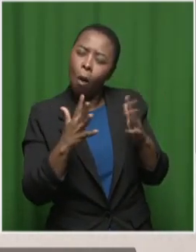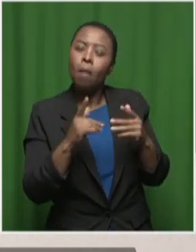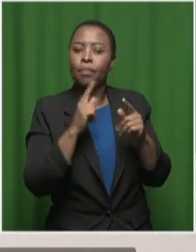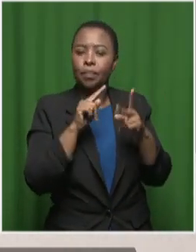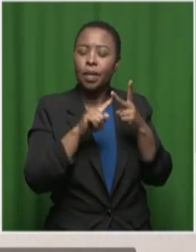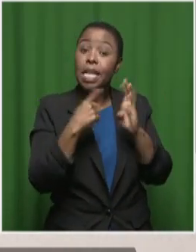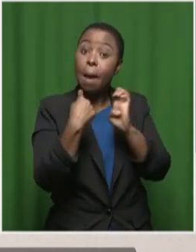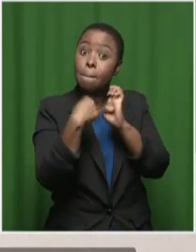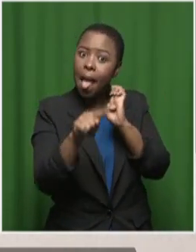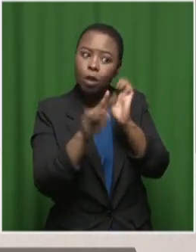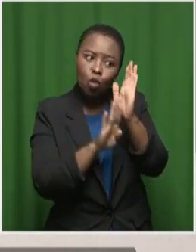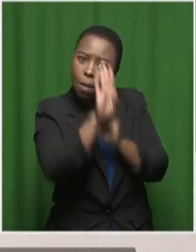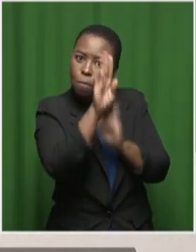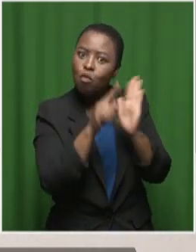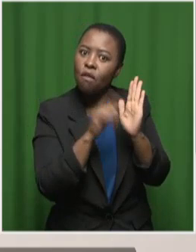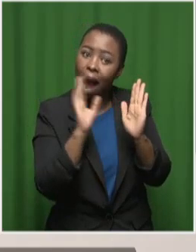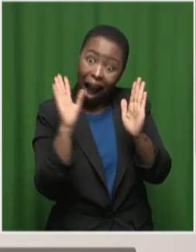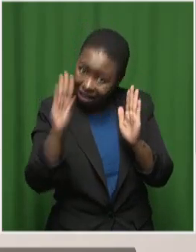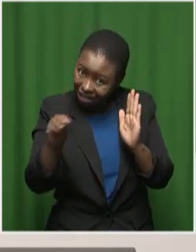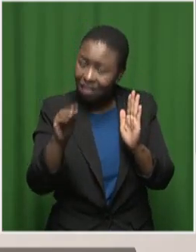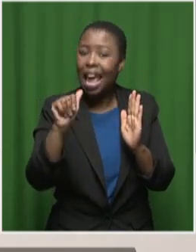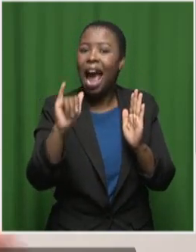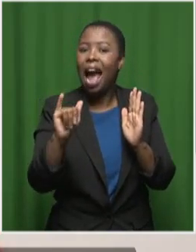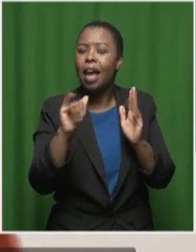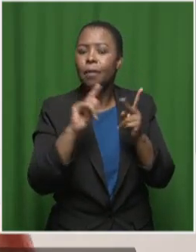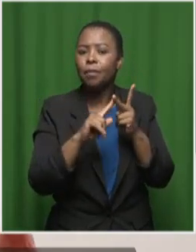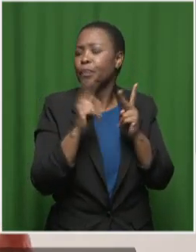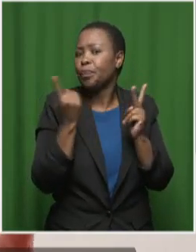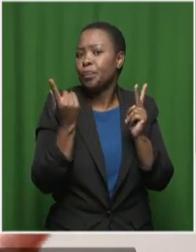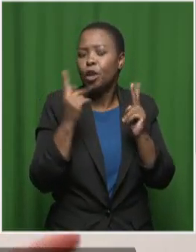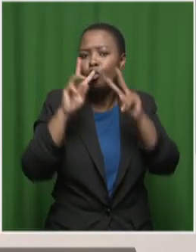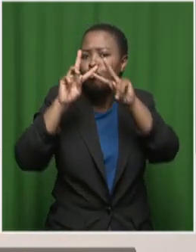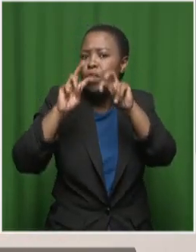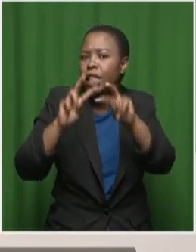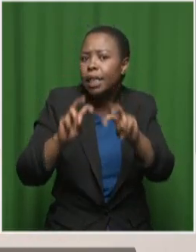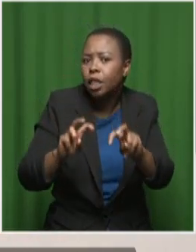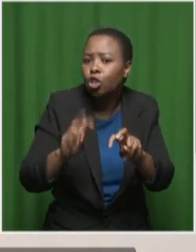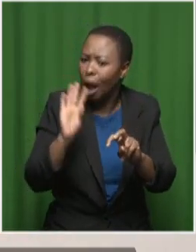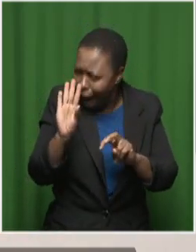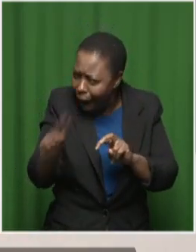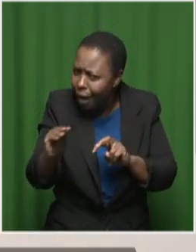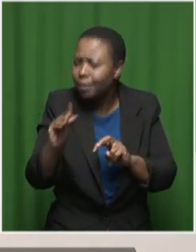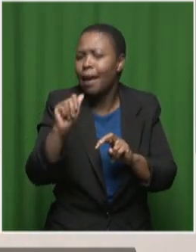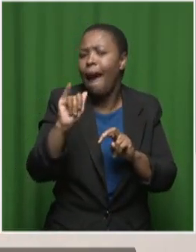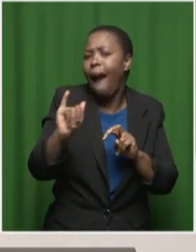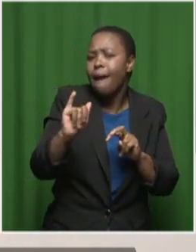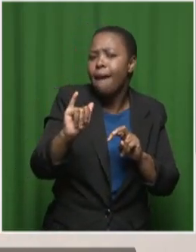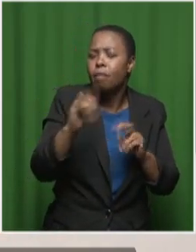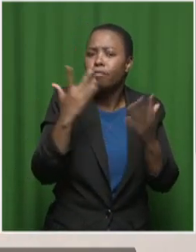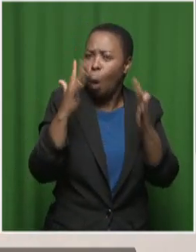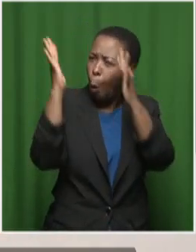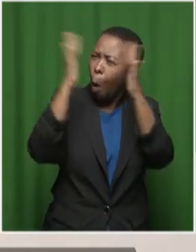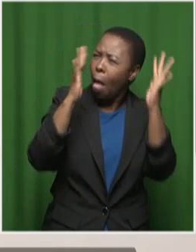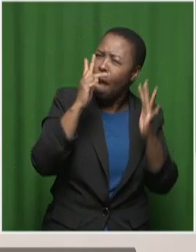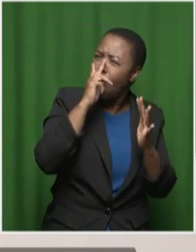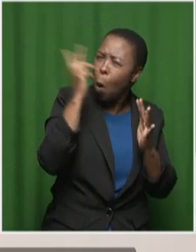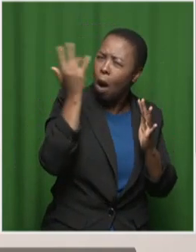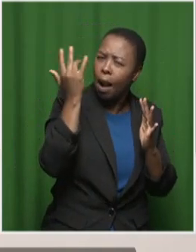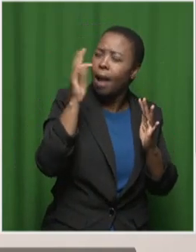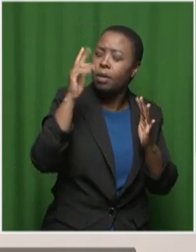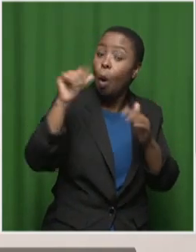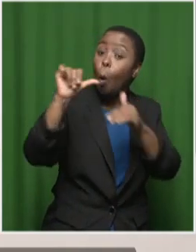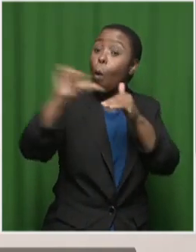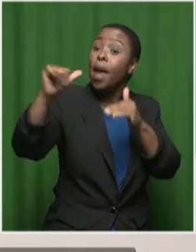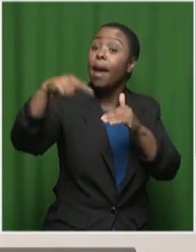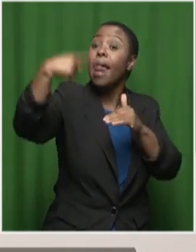your email for you. Ask it to do a small piece of research for you. Ask it to tell you what the weather is going to be like in a